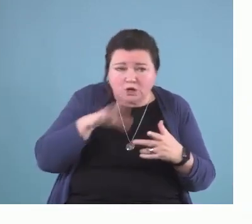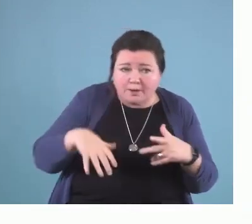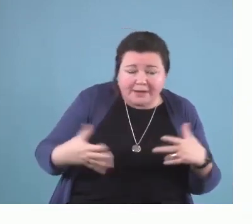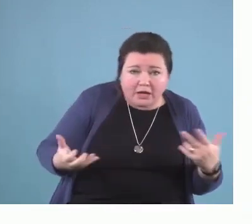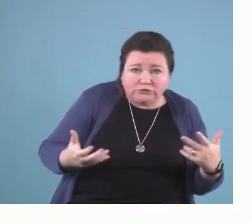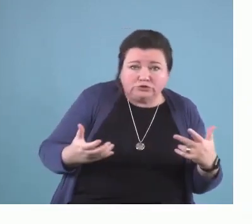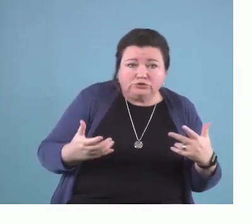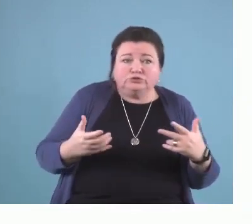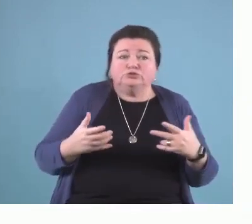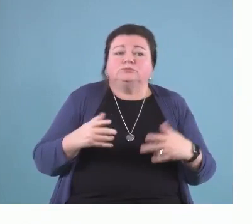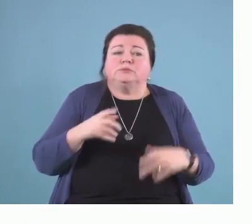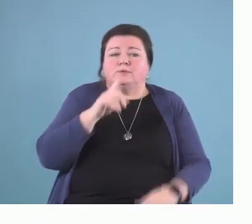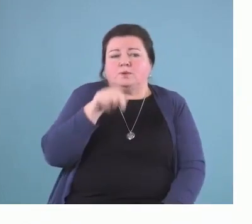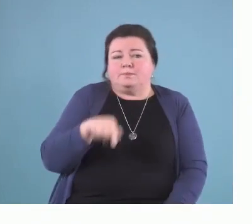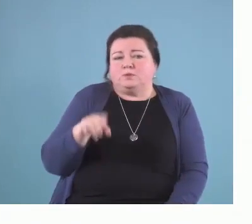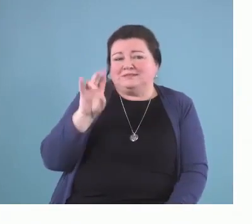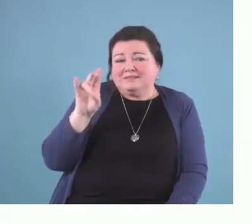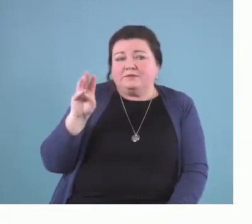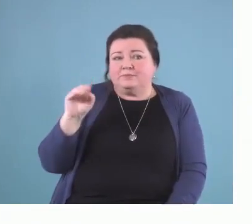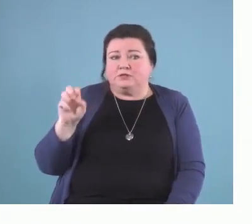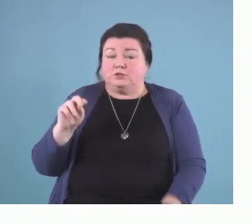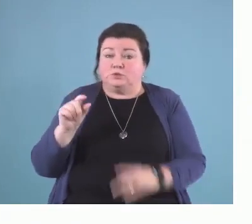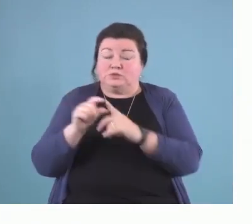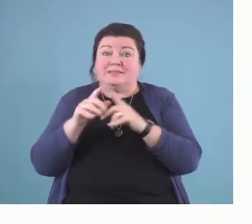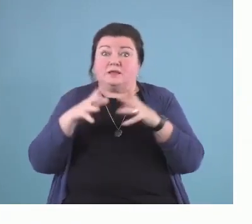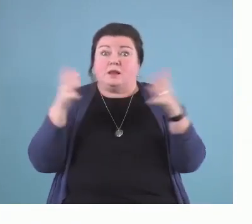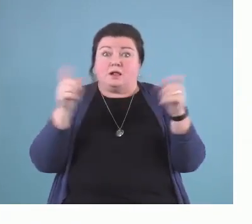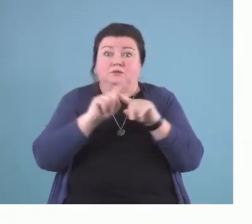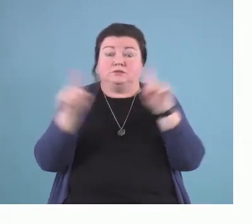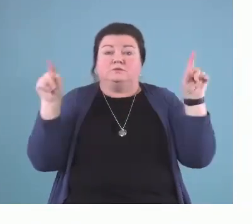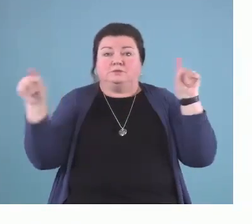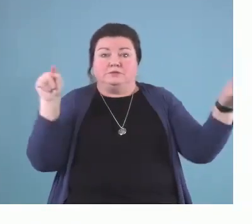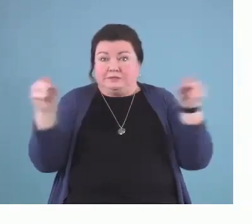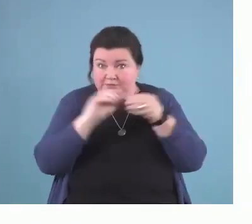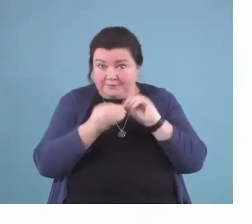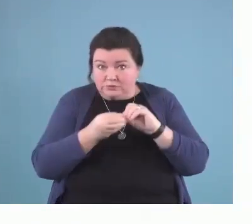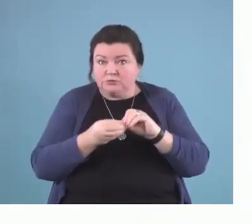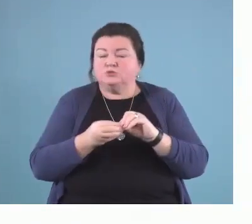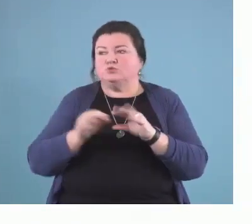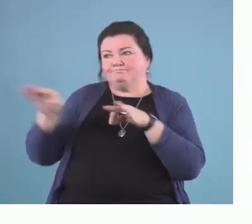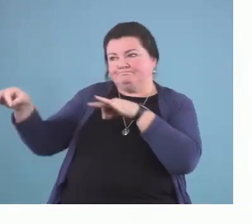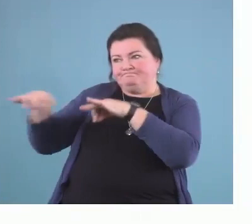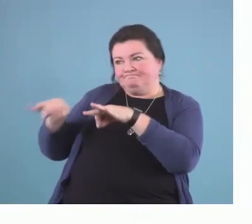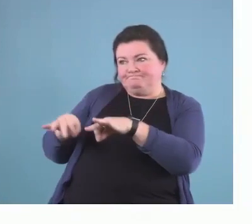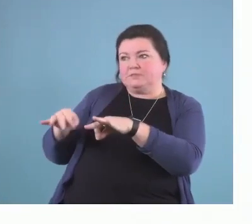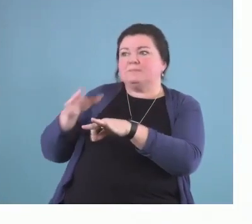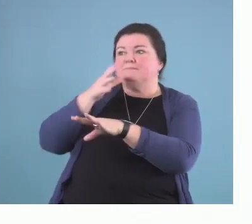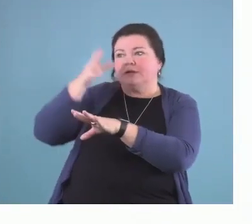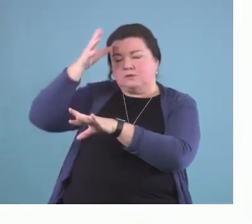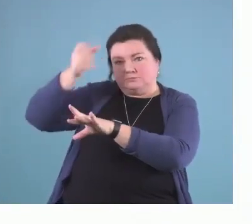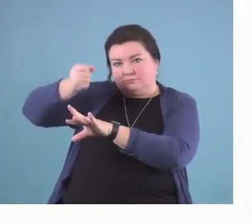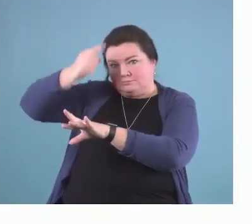So, that's a big difference. So, this is a sort of way of introducing parents to what we would say